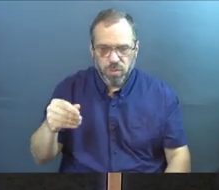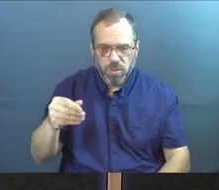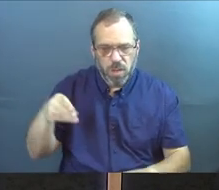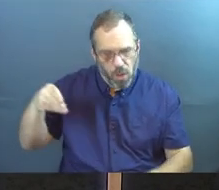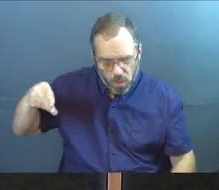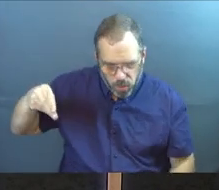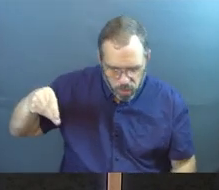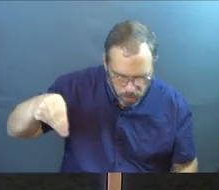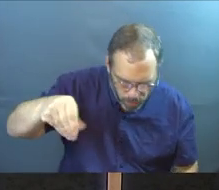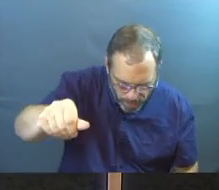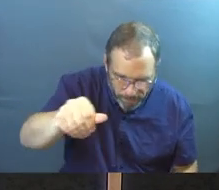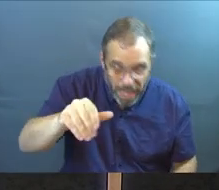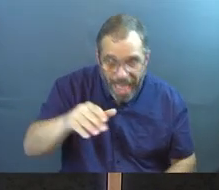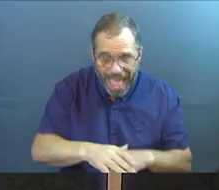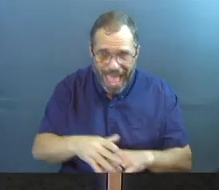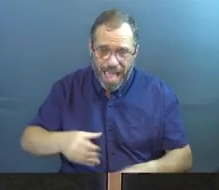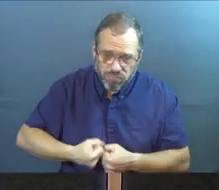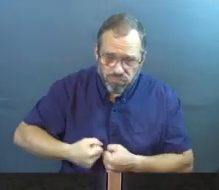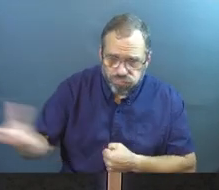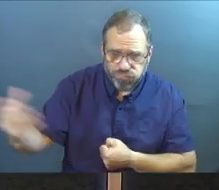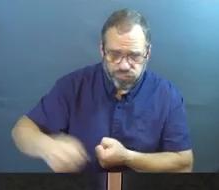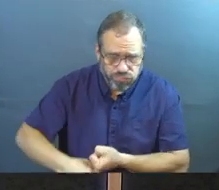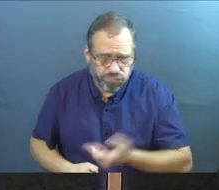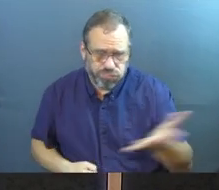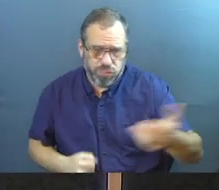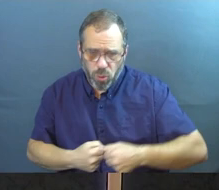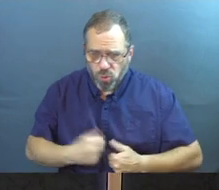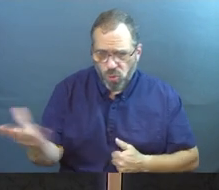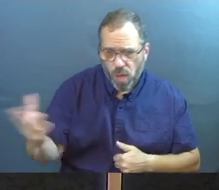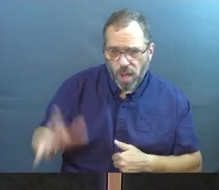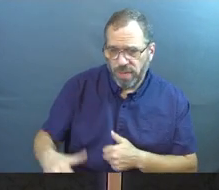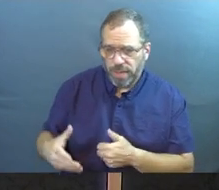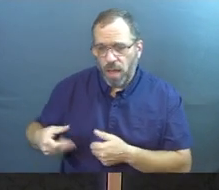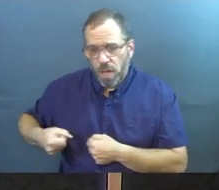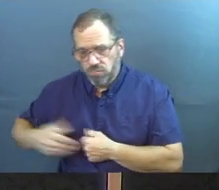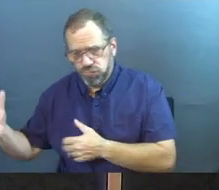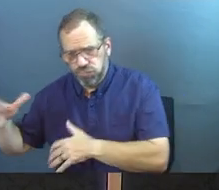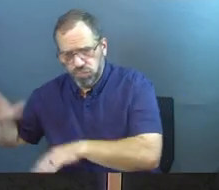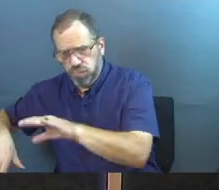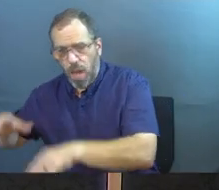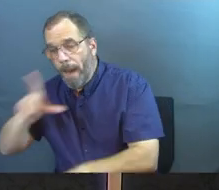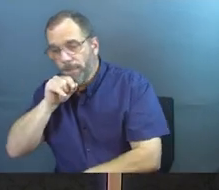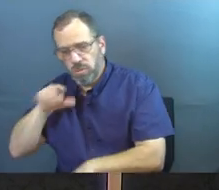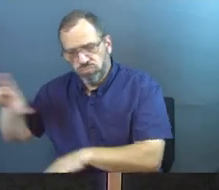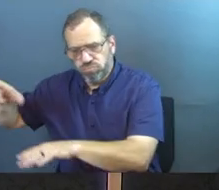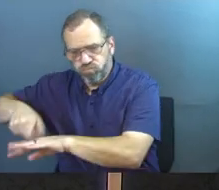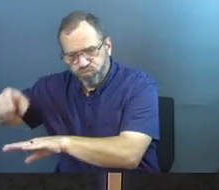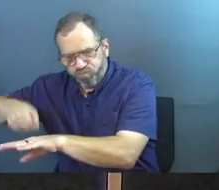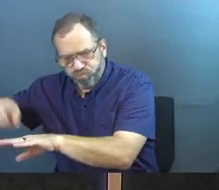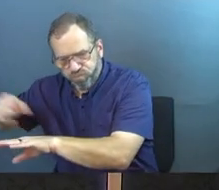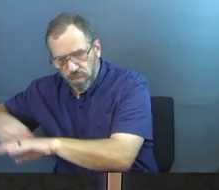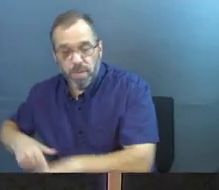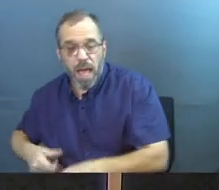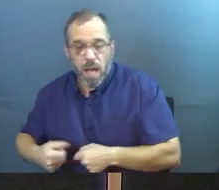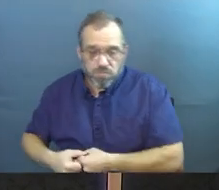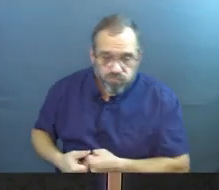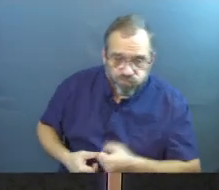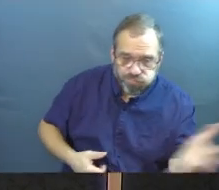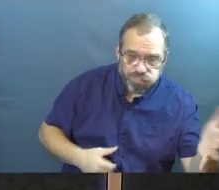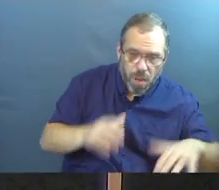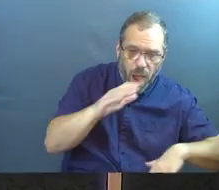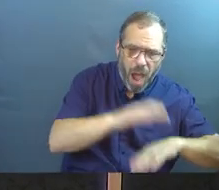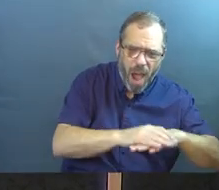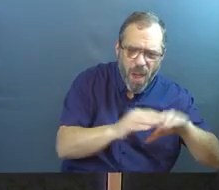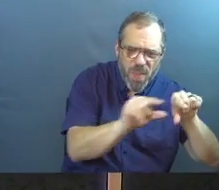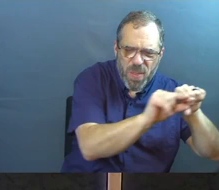some seeds. And as he scattered them across his field, some seeds fell on the footpath, and the birds came and ate them. Other seeds fell